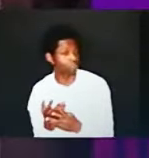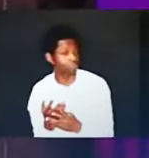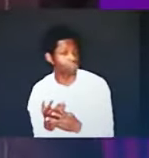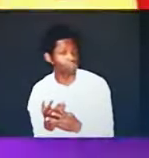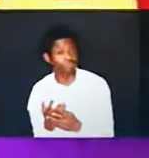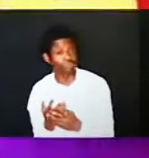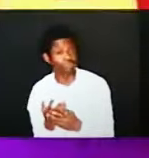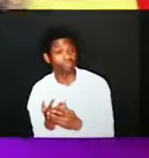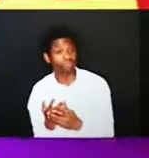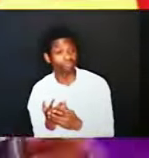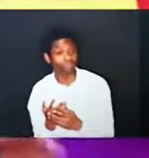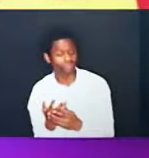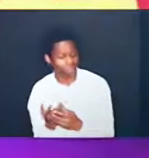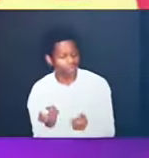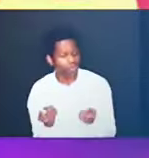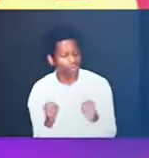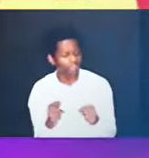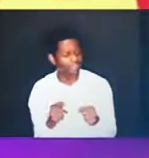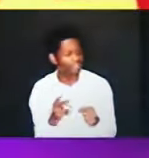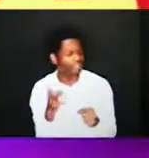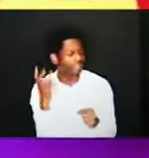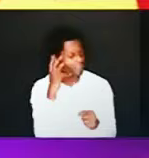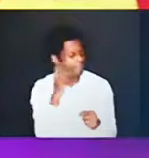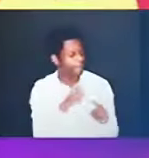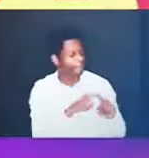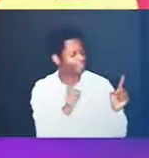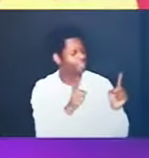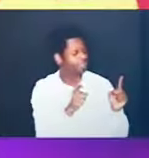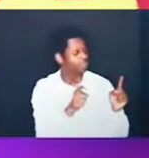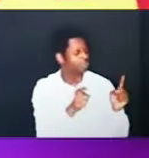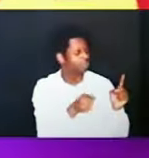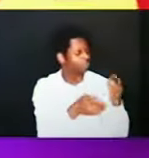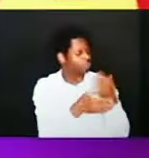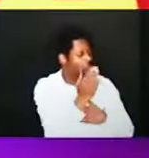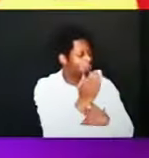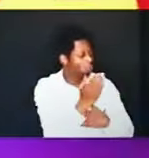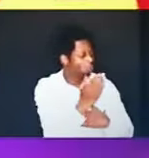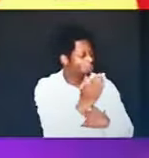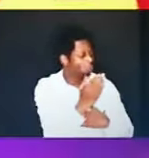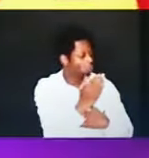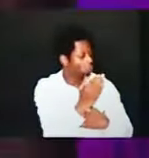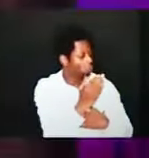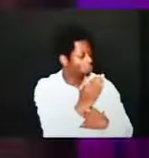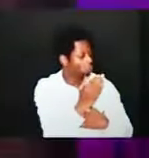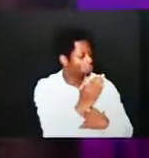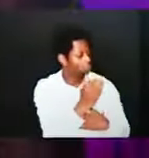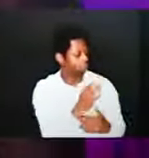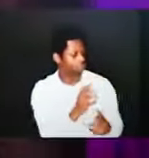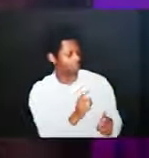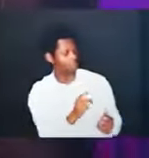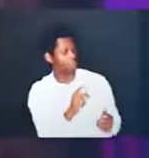now when you hear about God it means there is going to be an about there